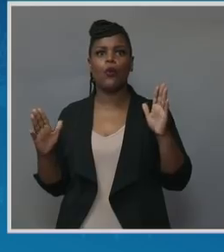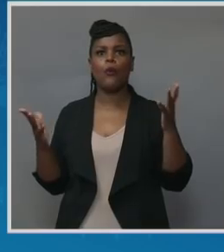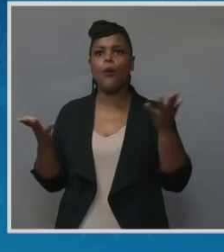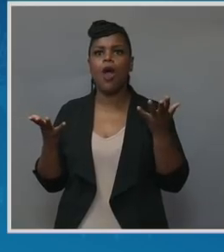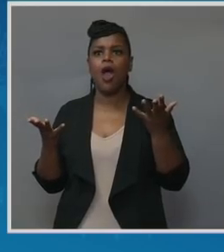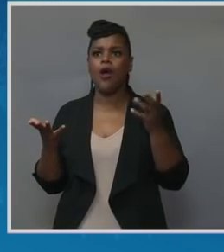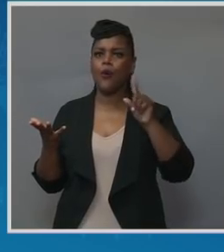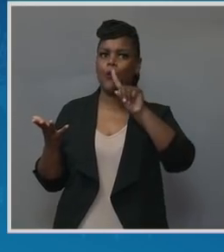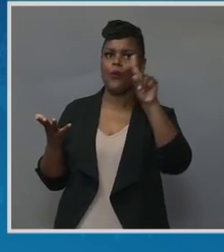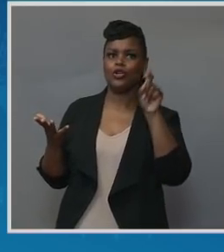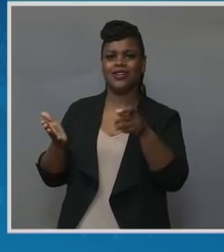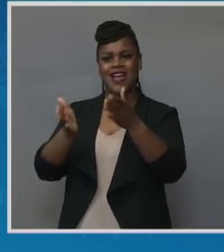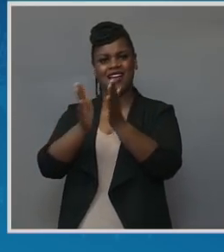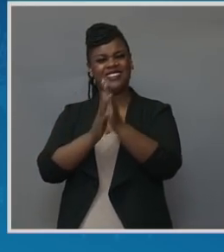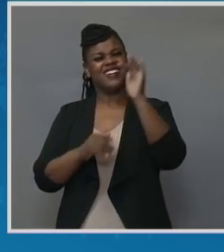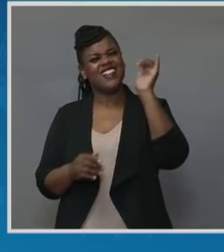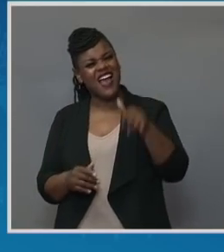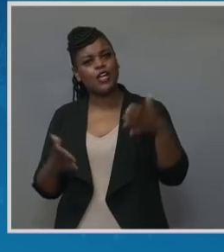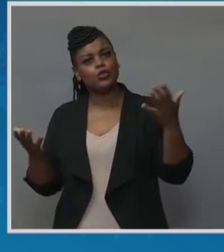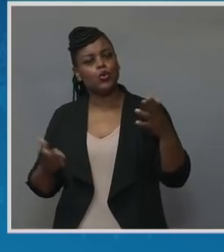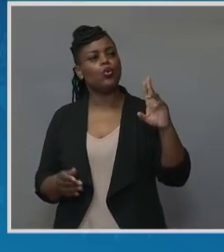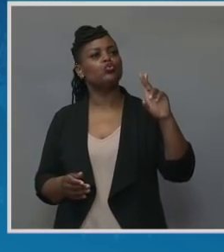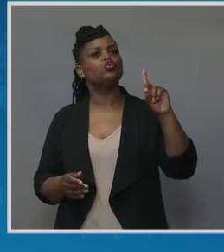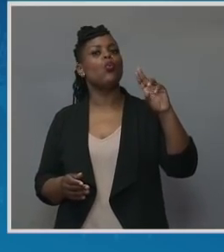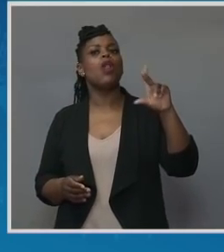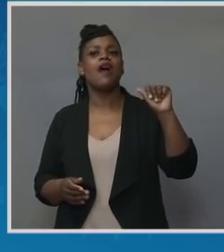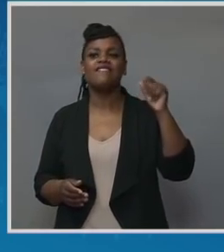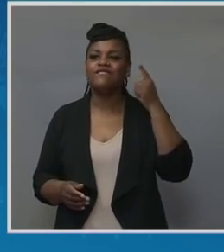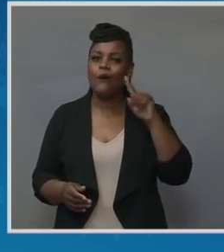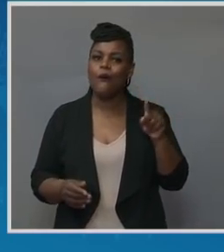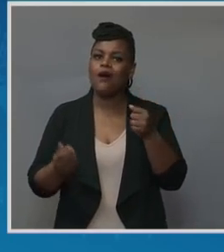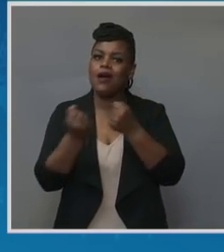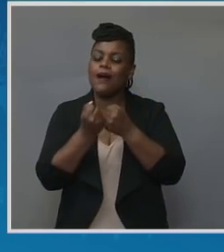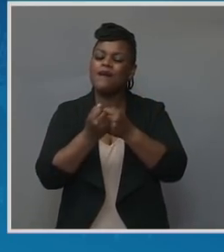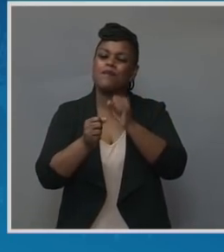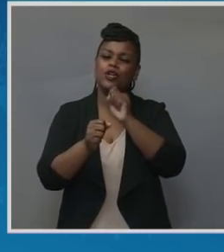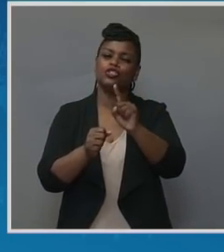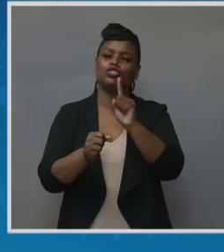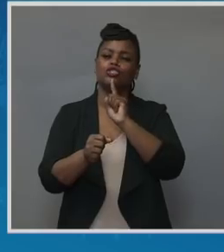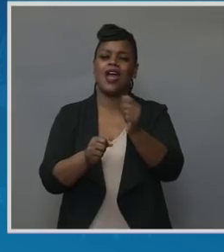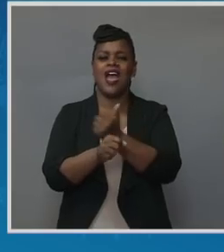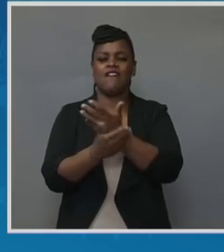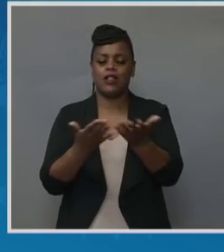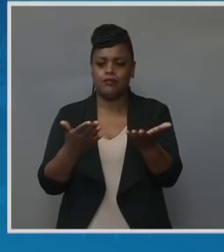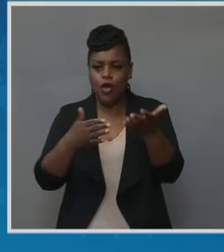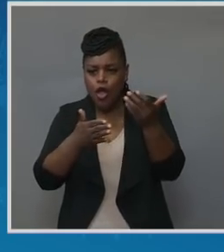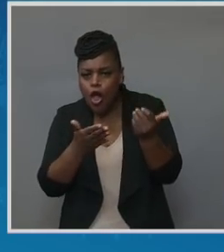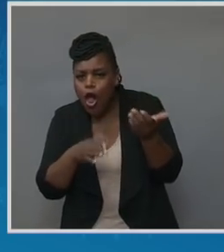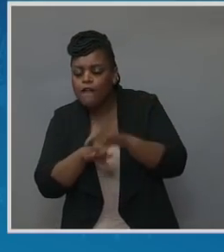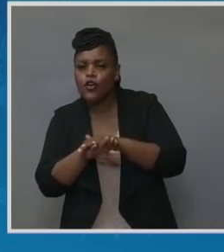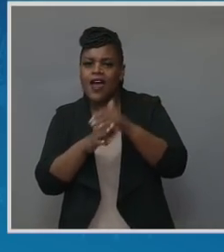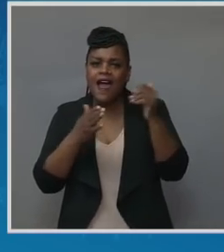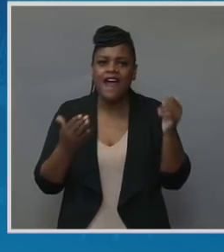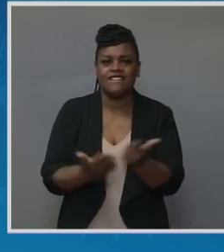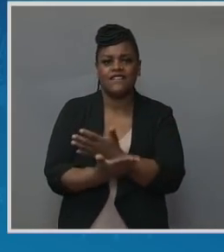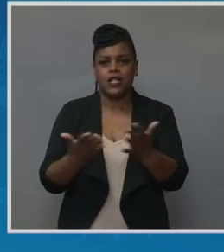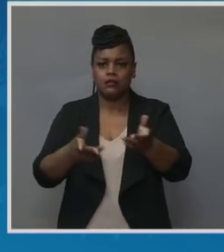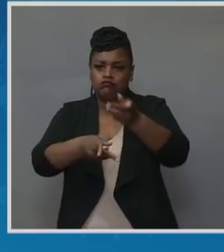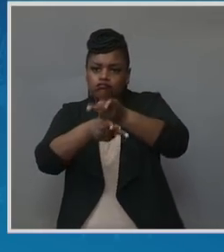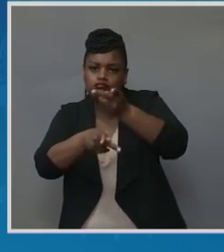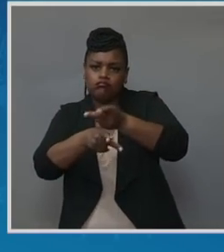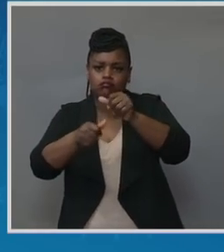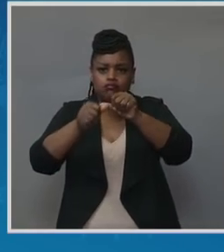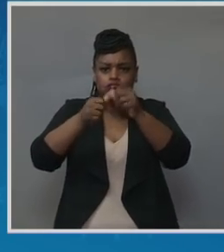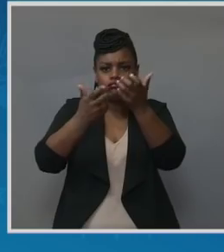for. To make sure that every T is crossed, every I is dotted, and that you're getting the care that you well deserve. Thank